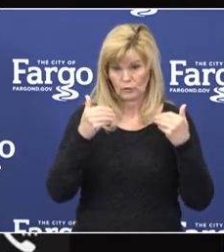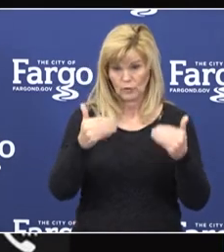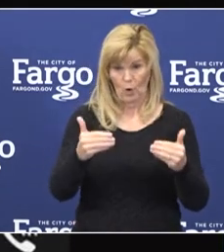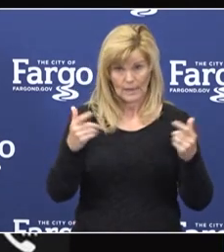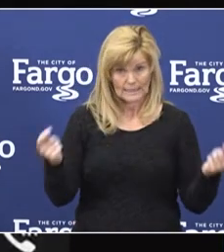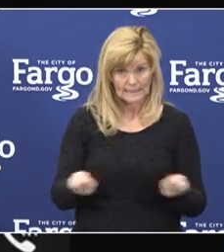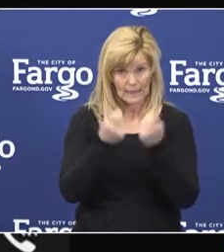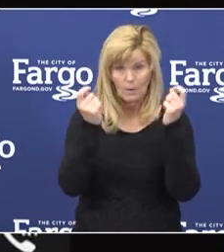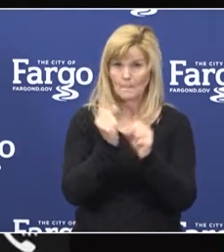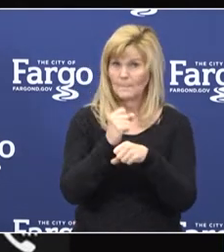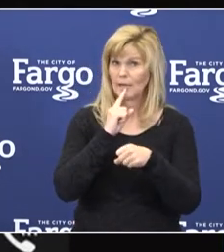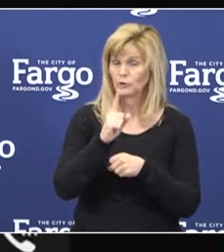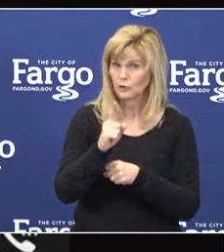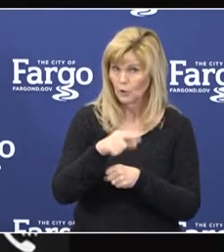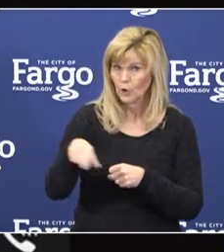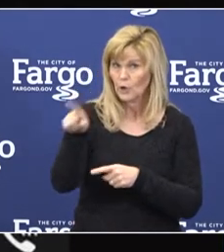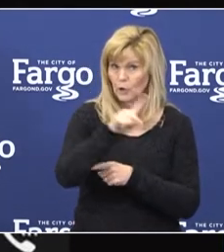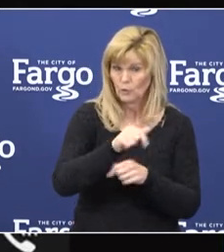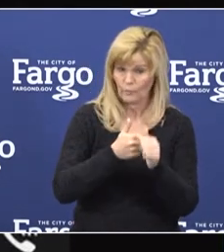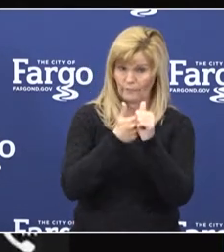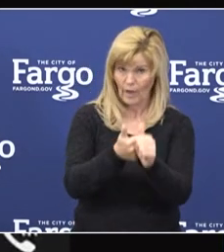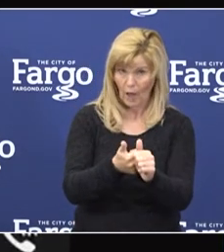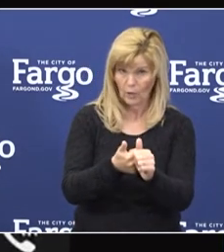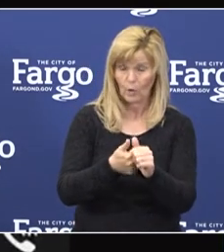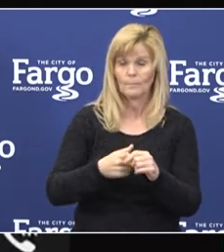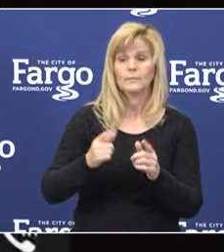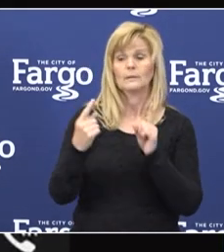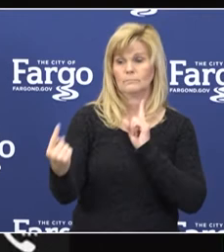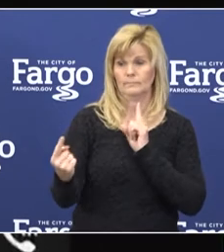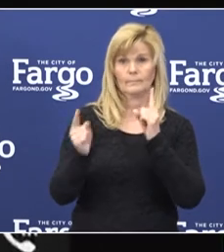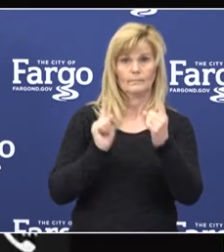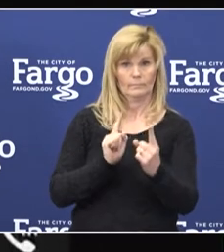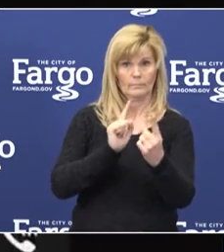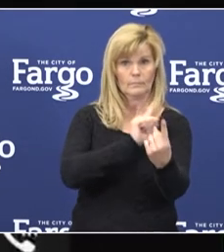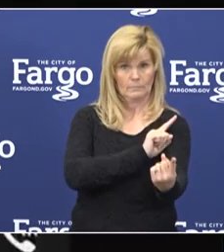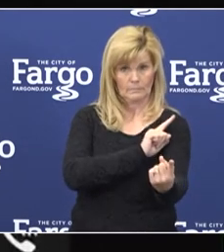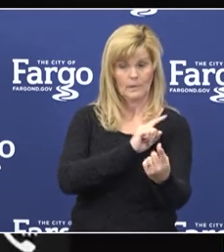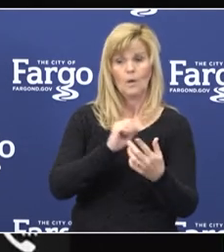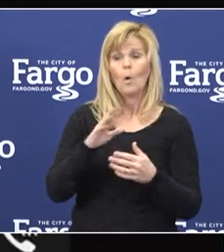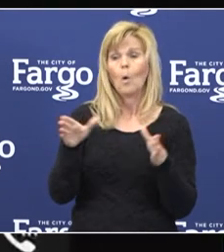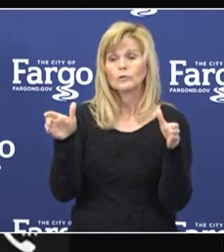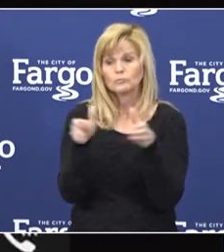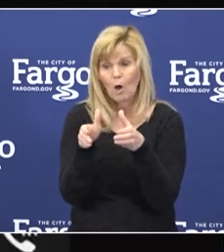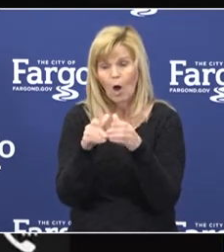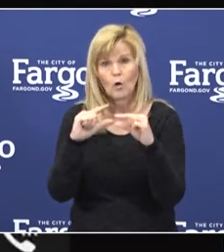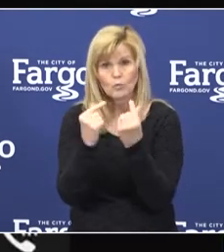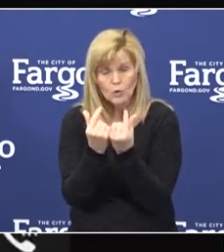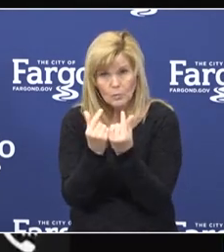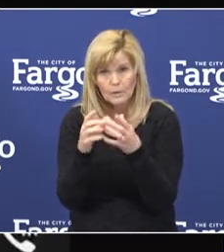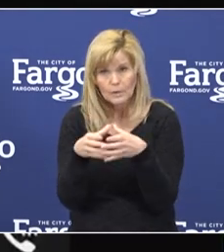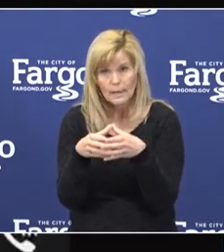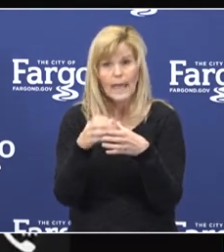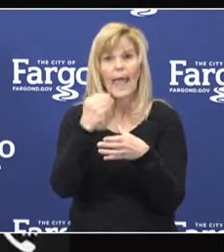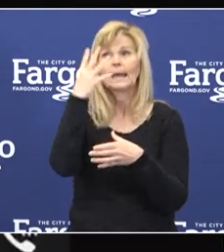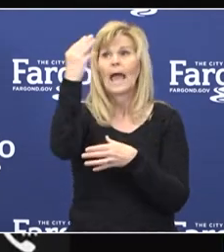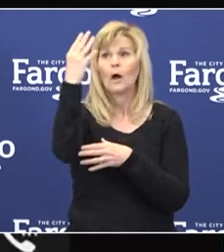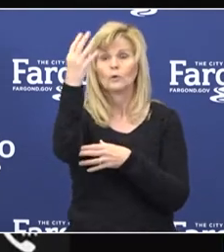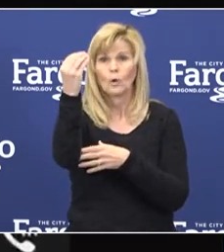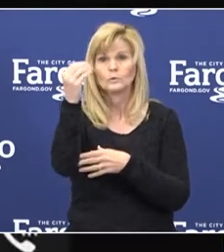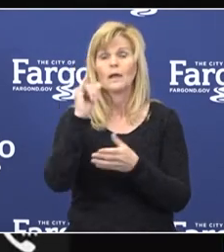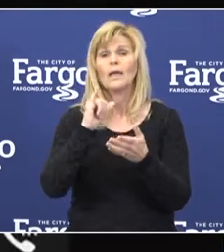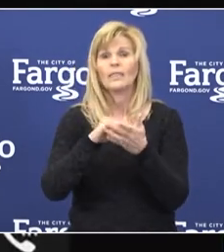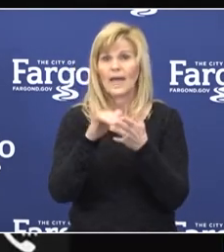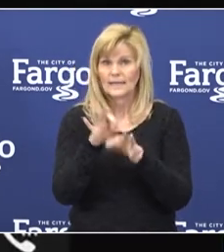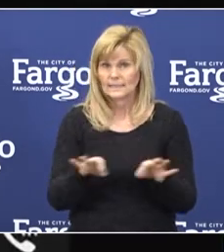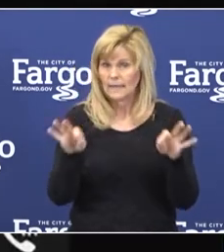be sure that those prevention practices, physical distancing, along with smaller group sizes and being outdoors are factored in